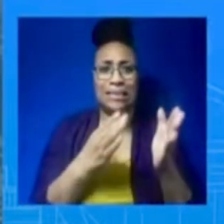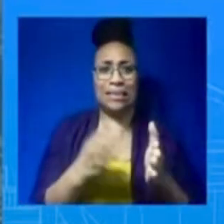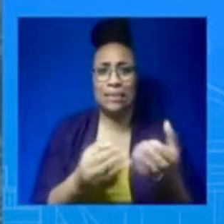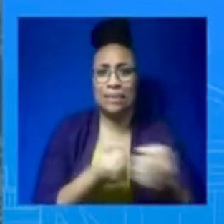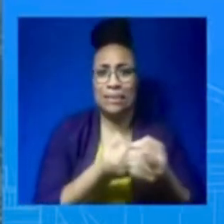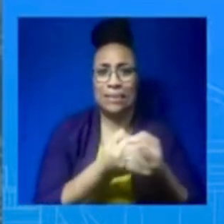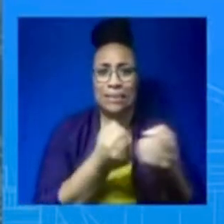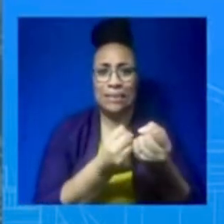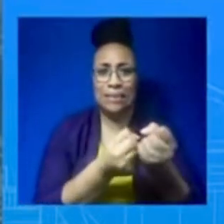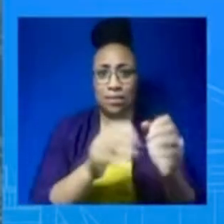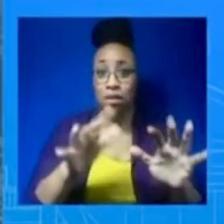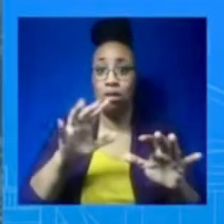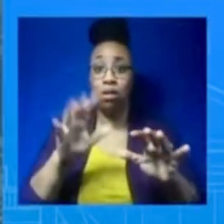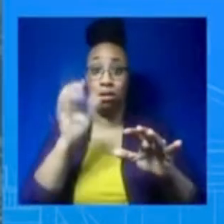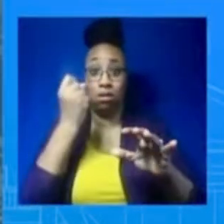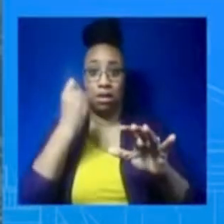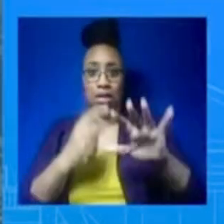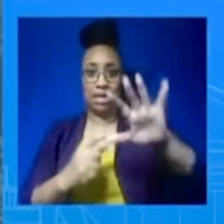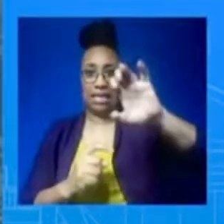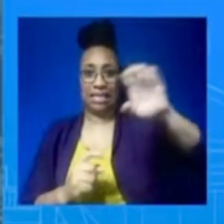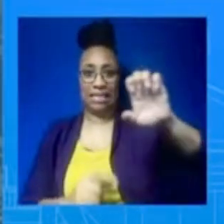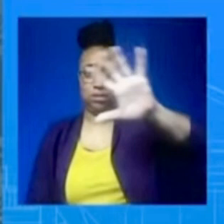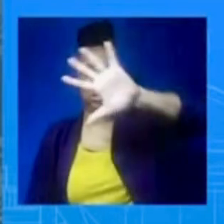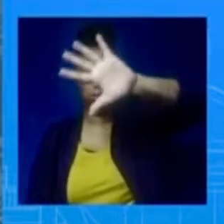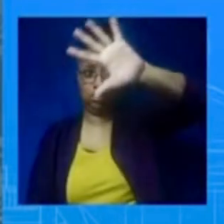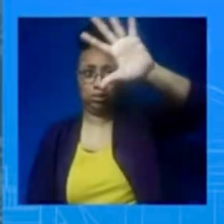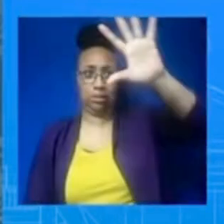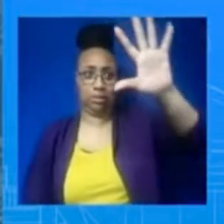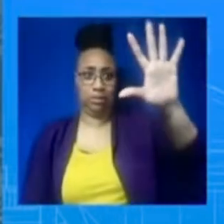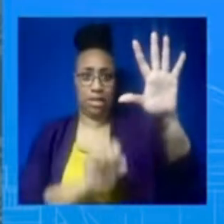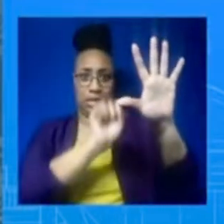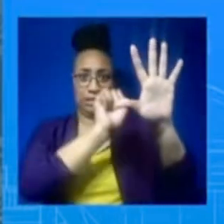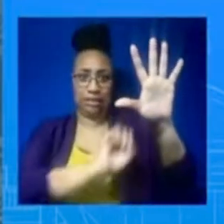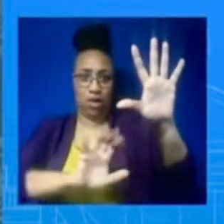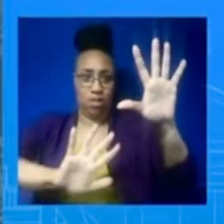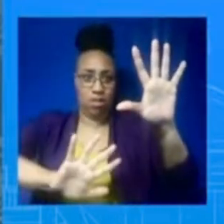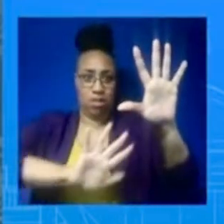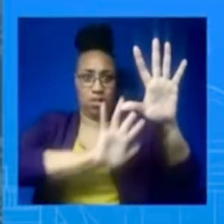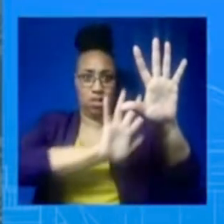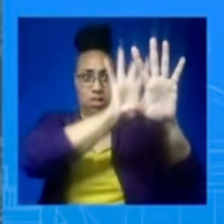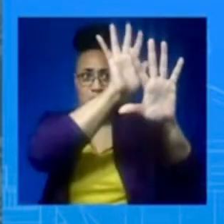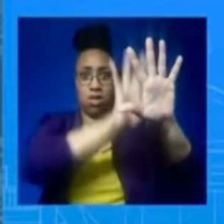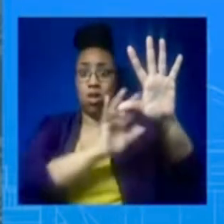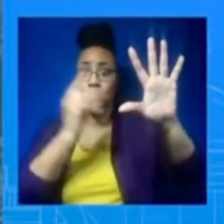offensive operations that he's ready for it and that if he chooses to, he can go on the offense as well.